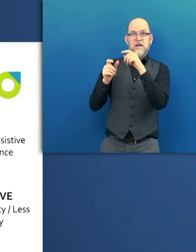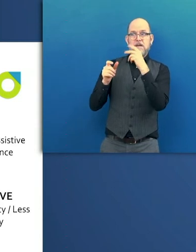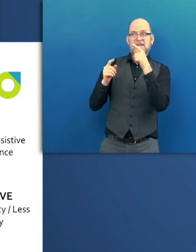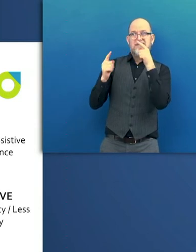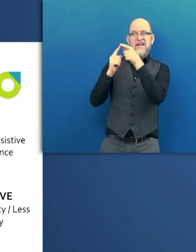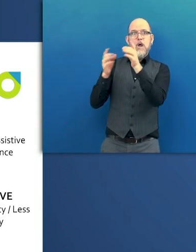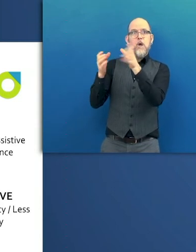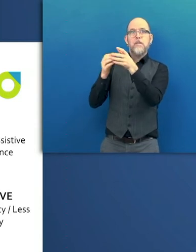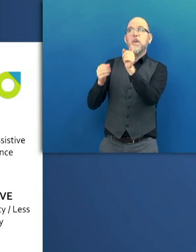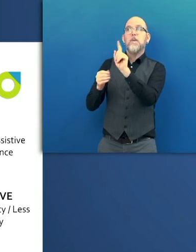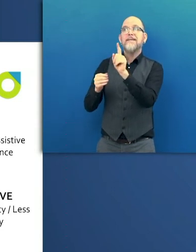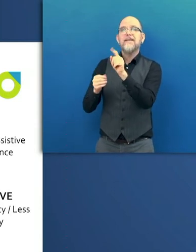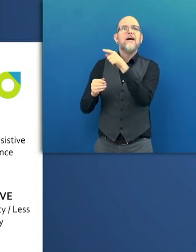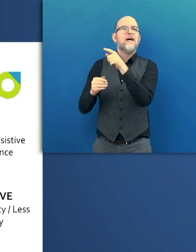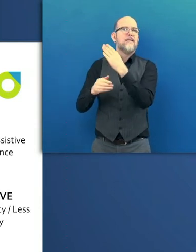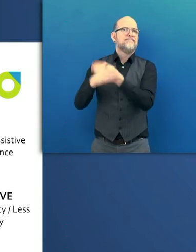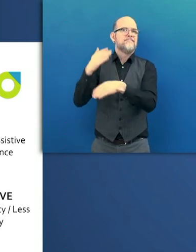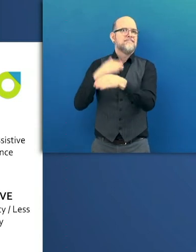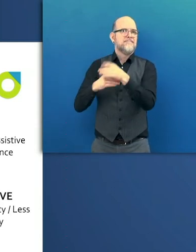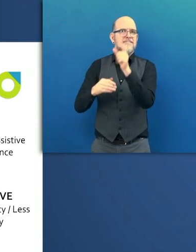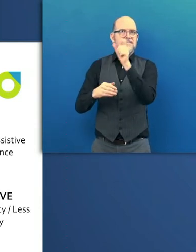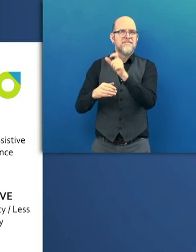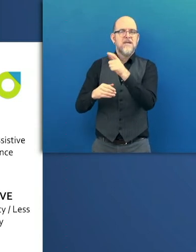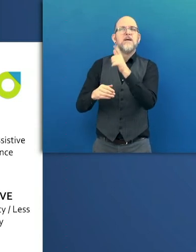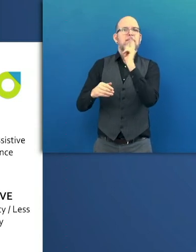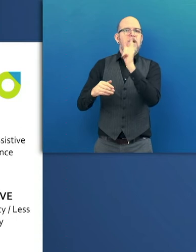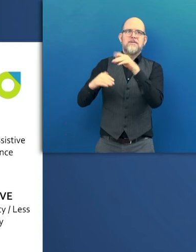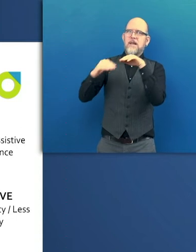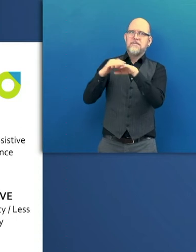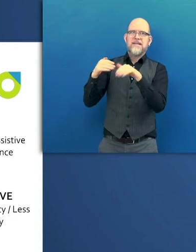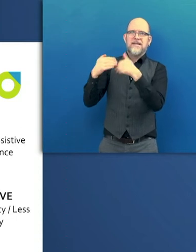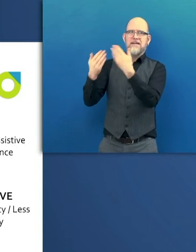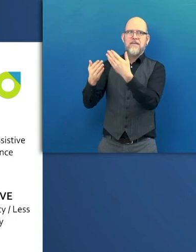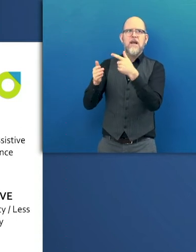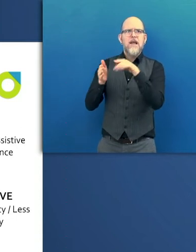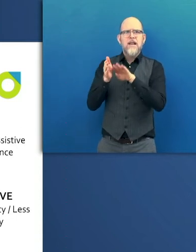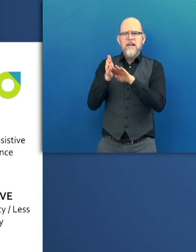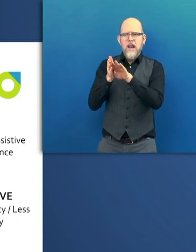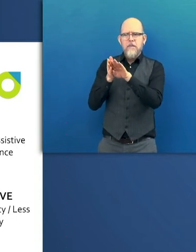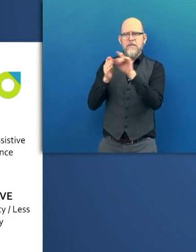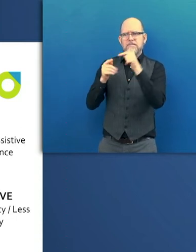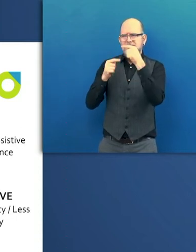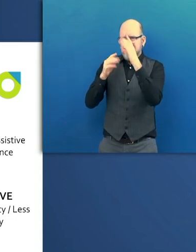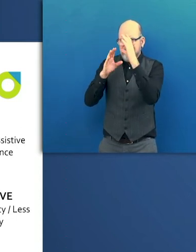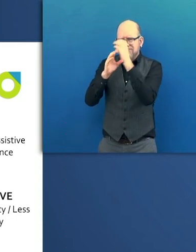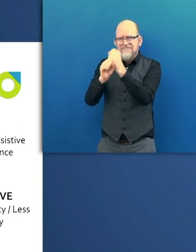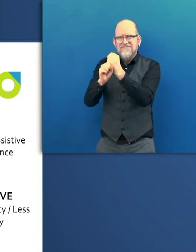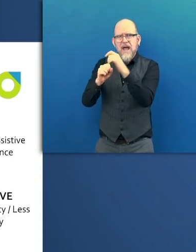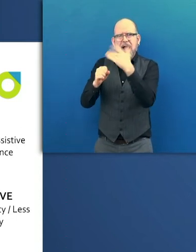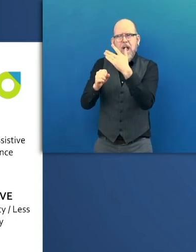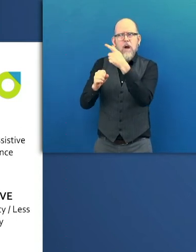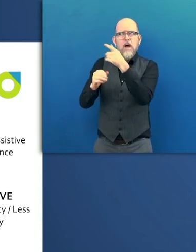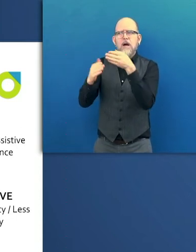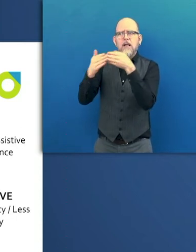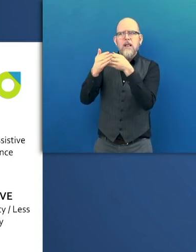target group, accessibility is and is always going to be a development focus for Enable.me. On top of removing